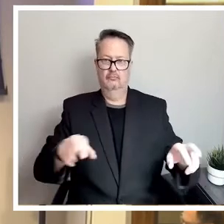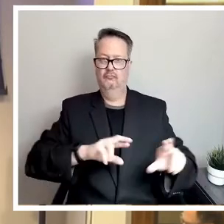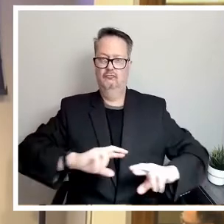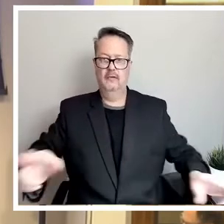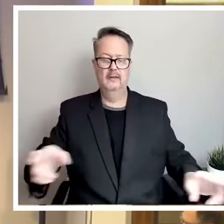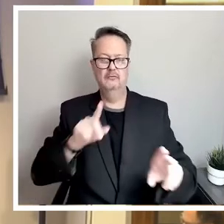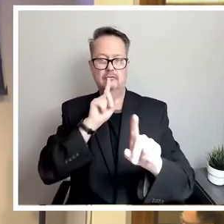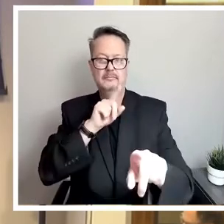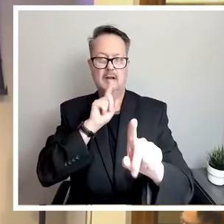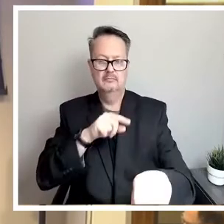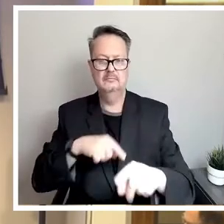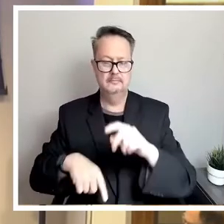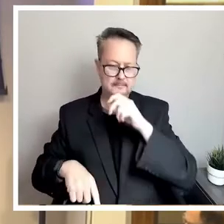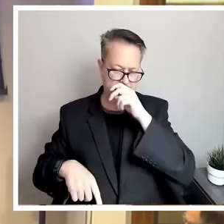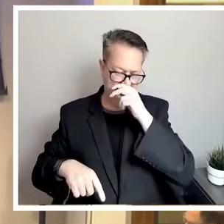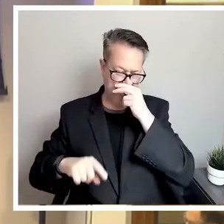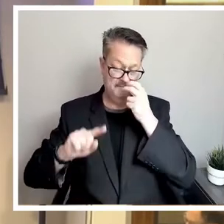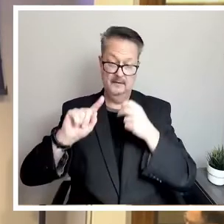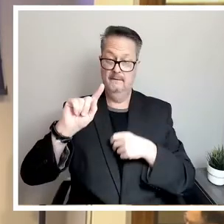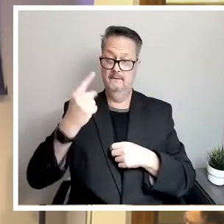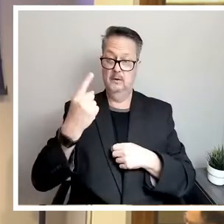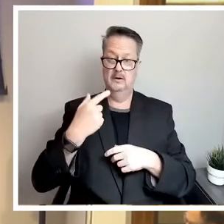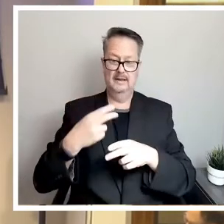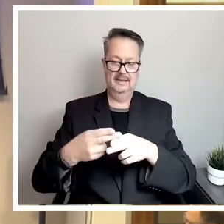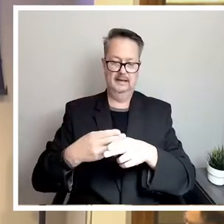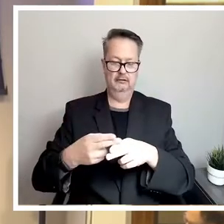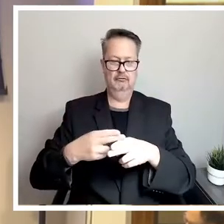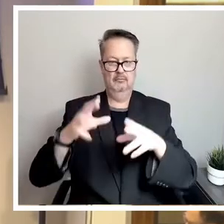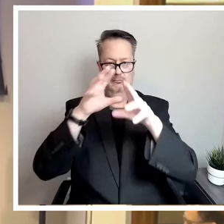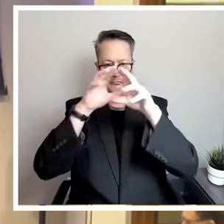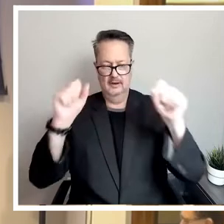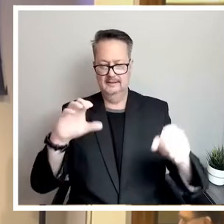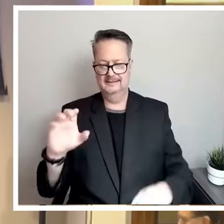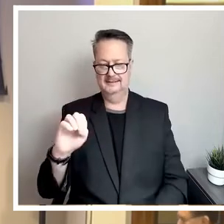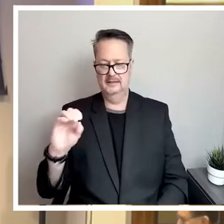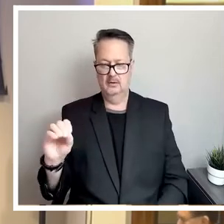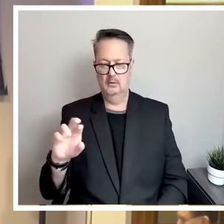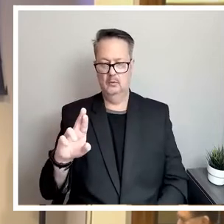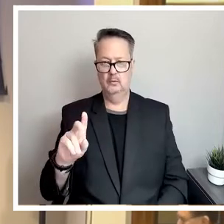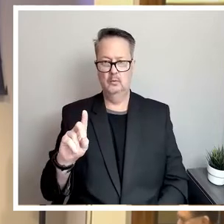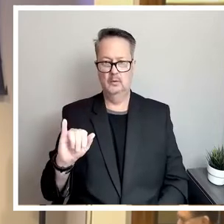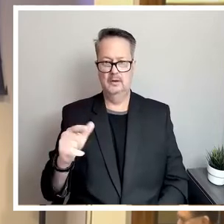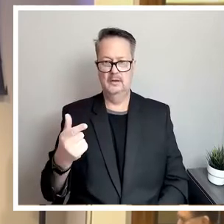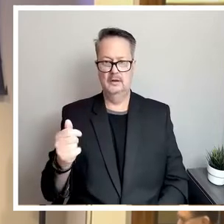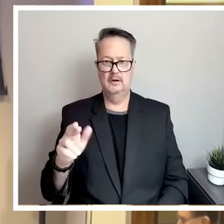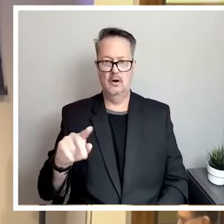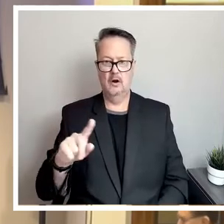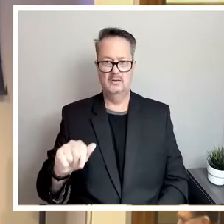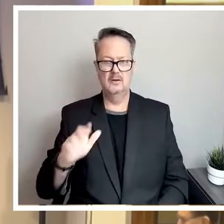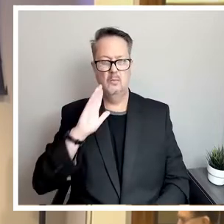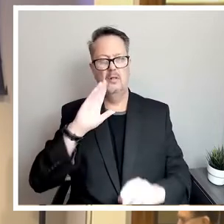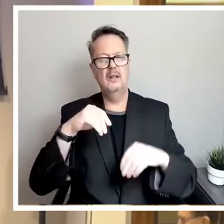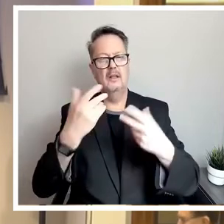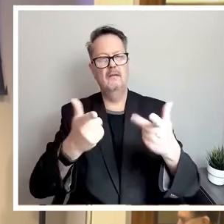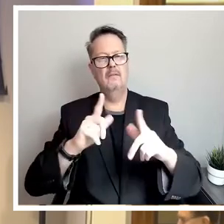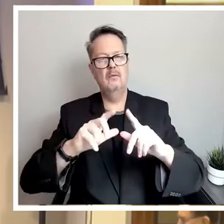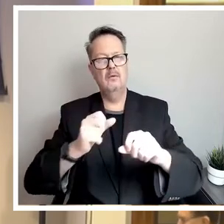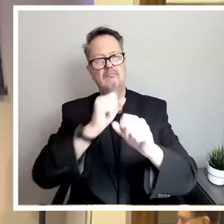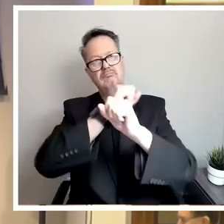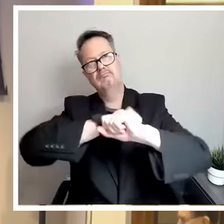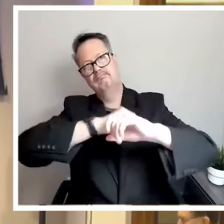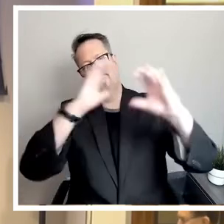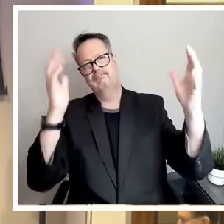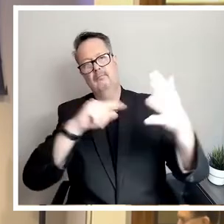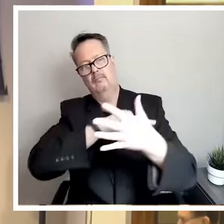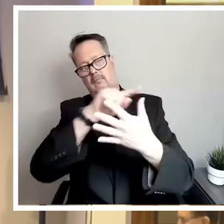First, our Interim President, CEO, Mr. Rudy Garza, will provide an overview of the important topics facing our community